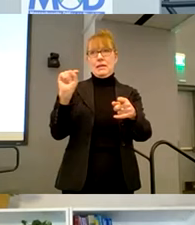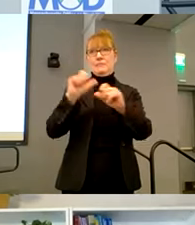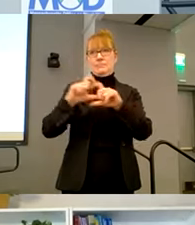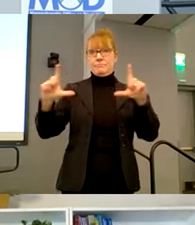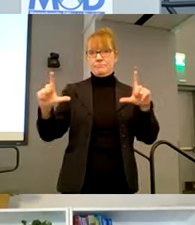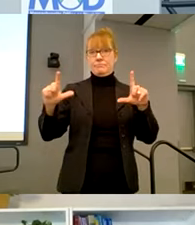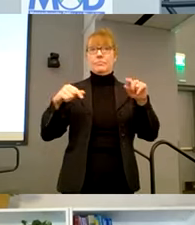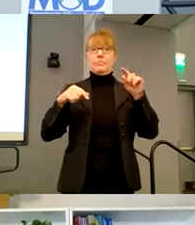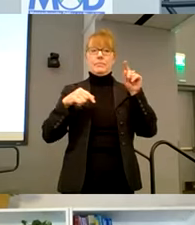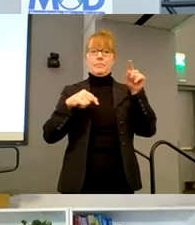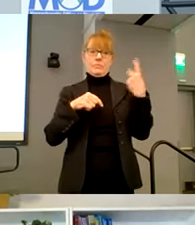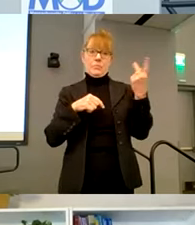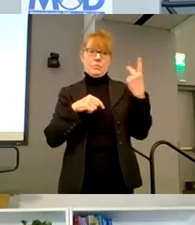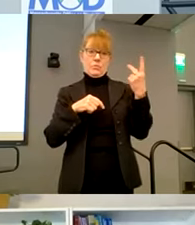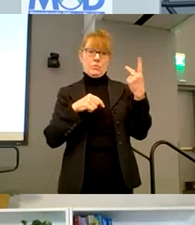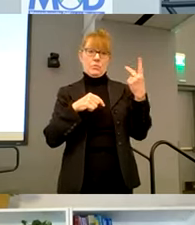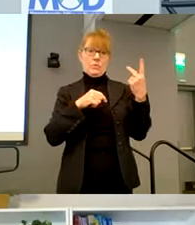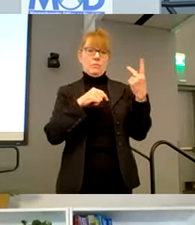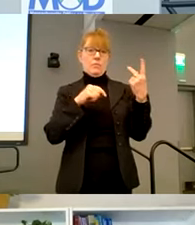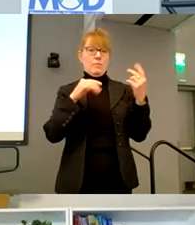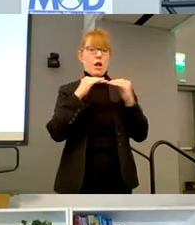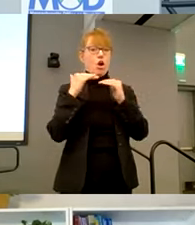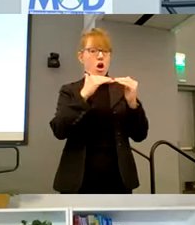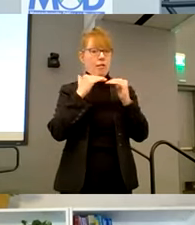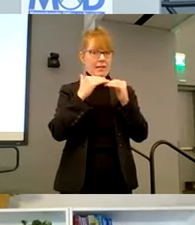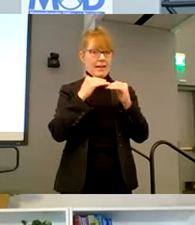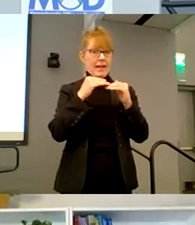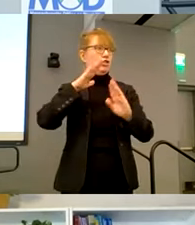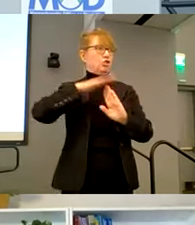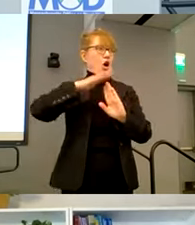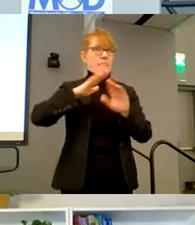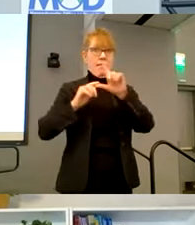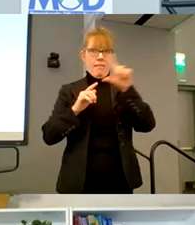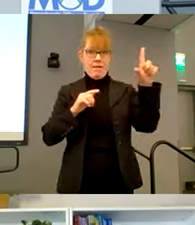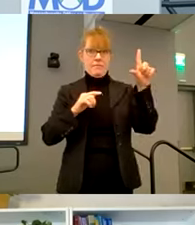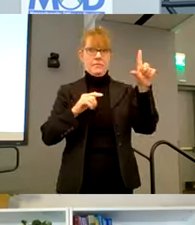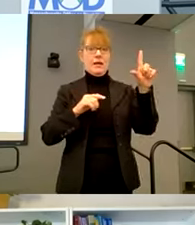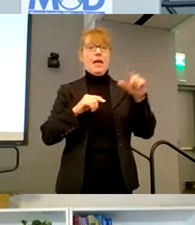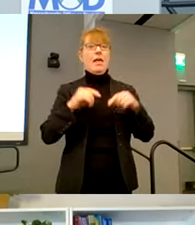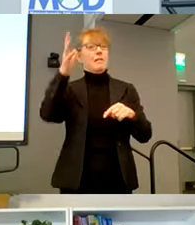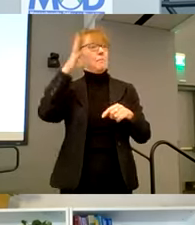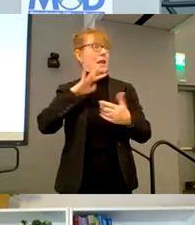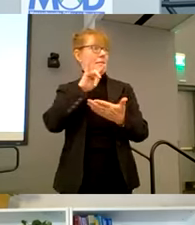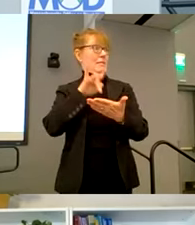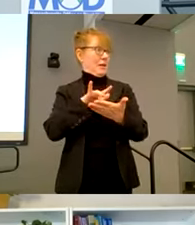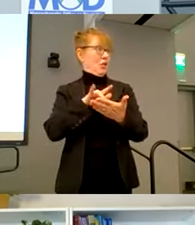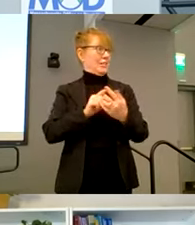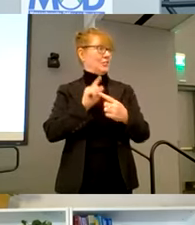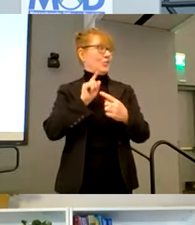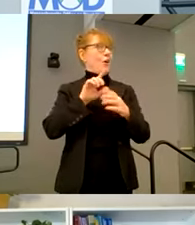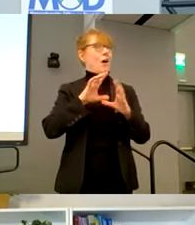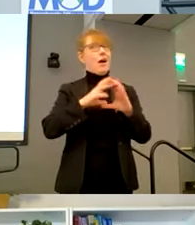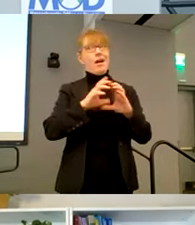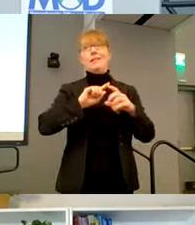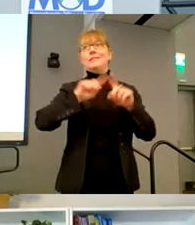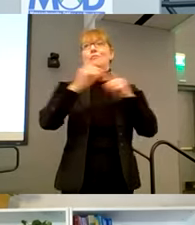top left, are collaborating with the, the, um, gentleman in the middle, Wayne McGrath, who's actually overseas. Uh, we're collaborating with